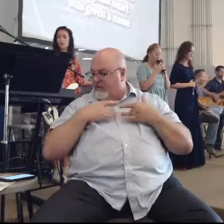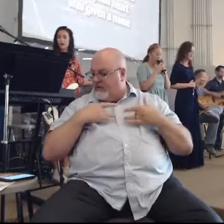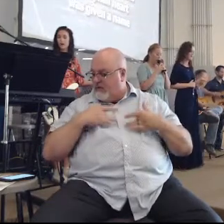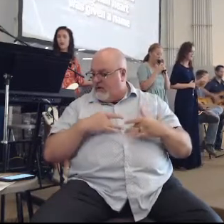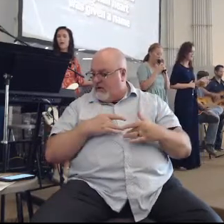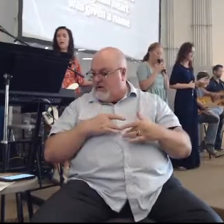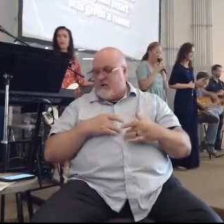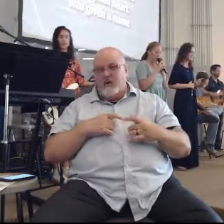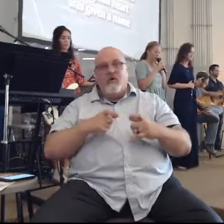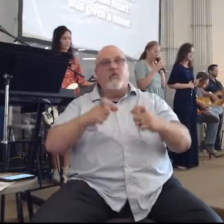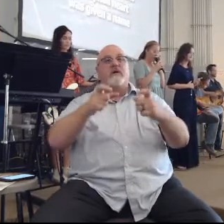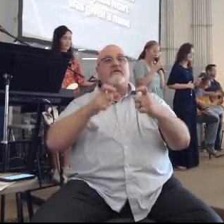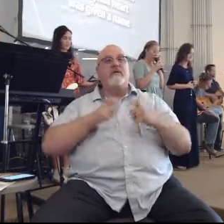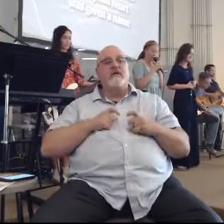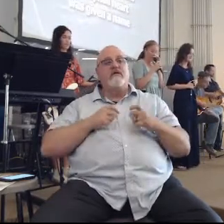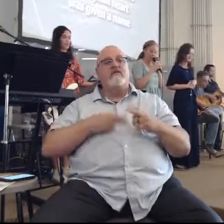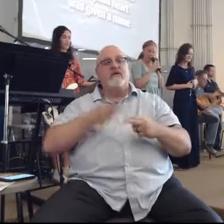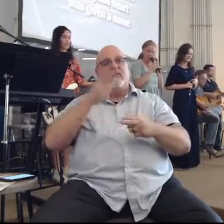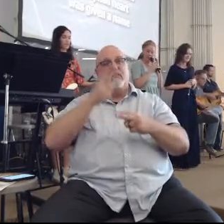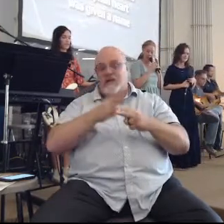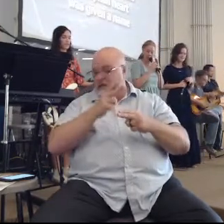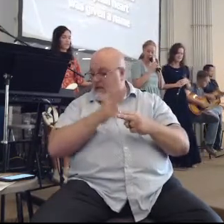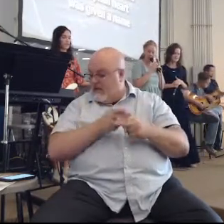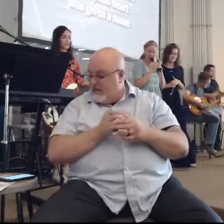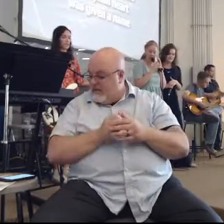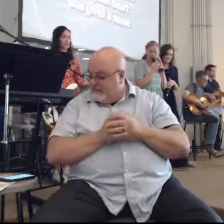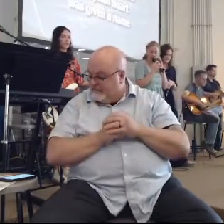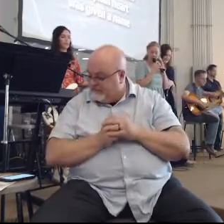orphan heart was given